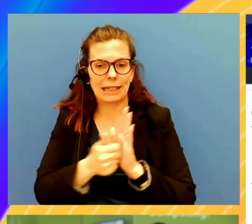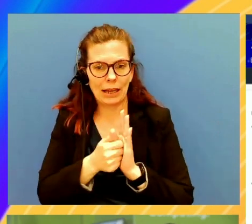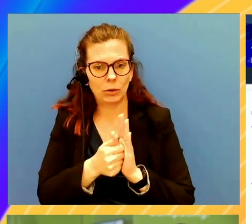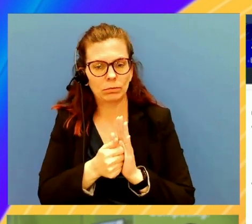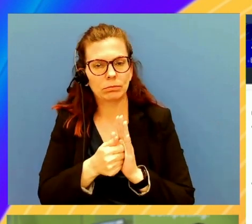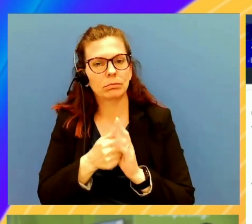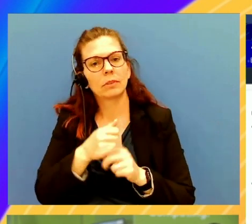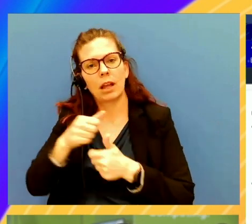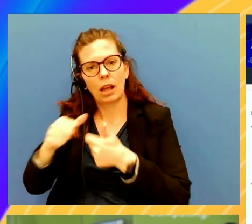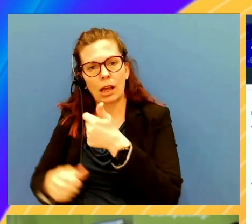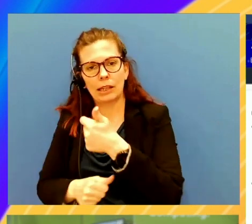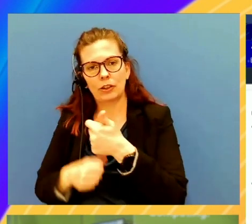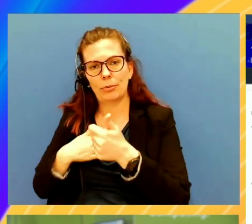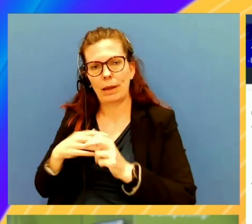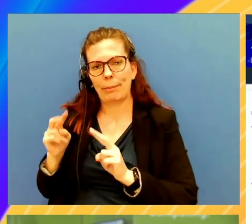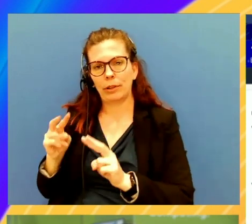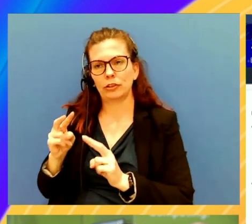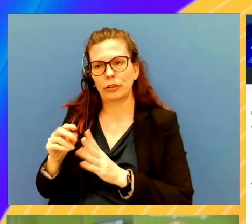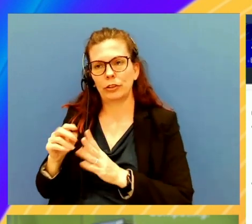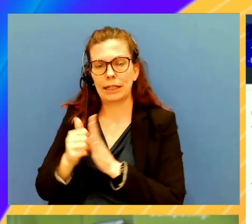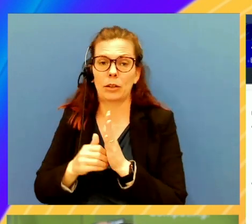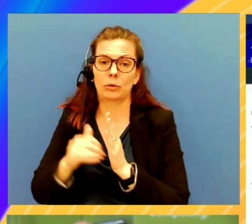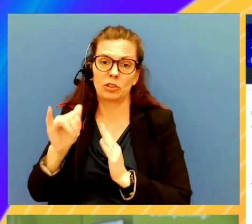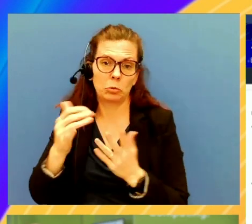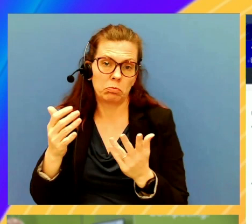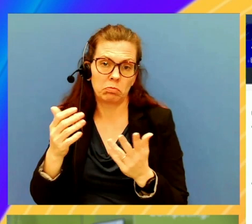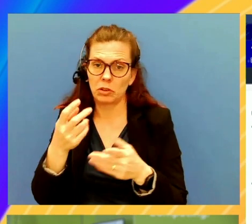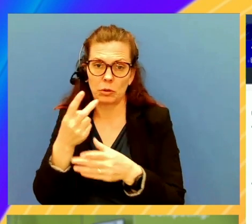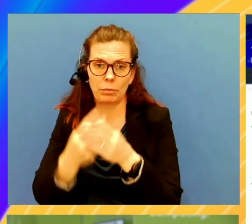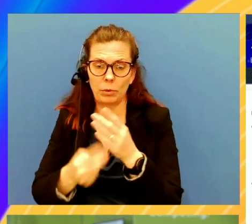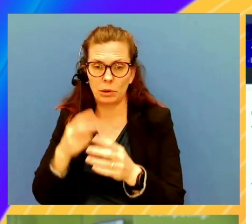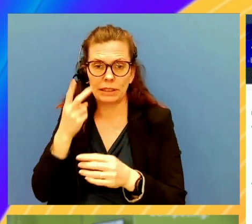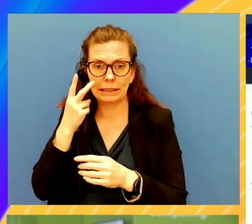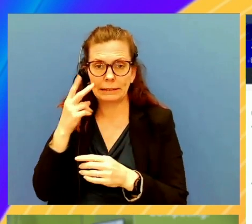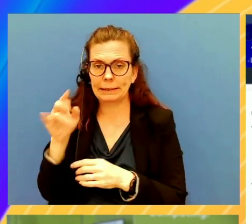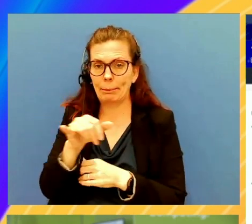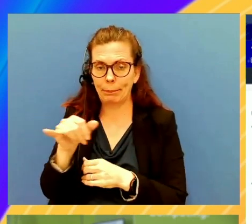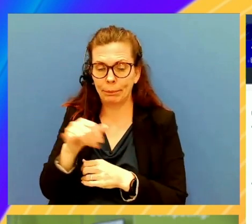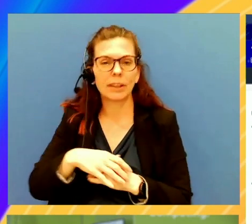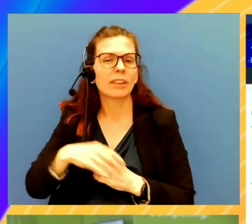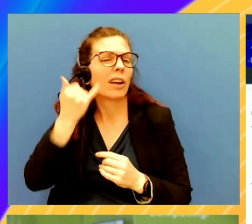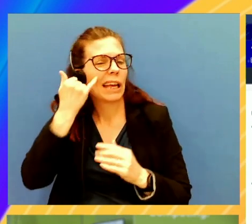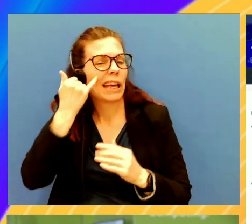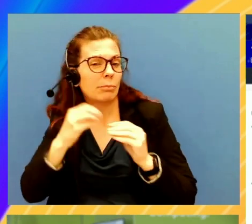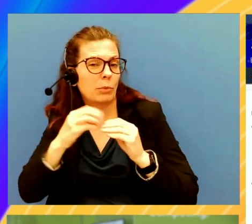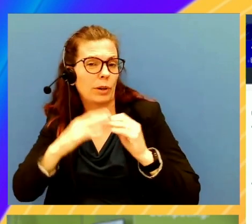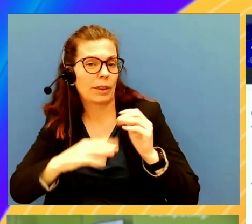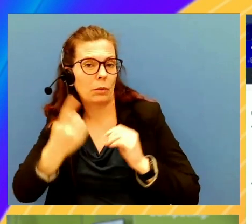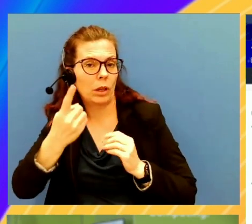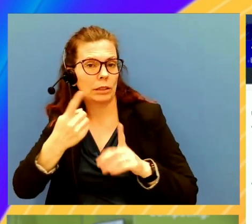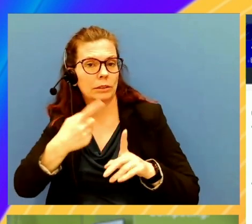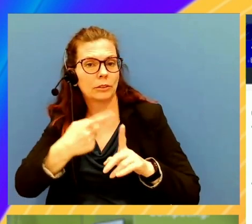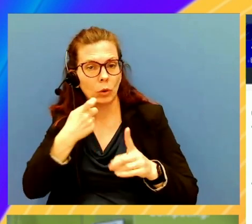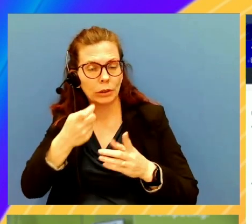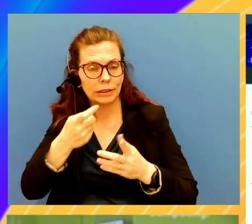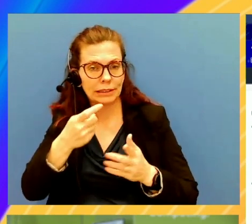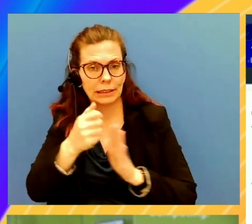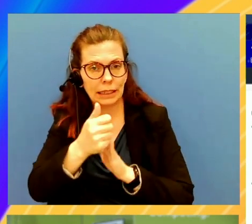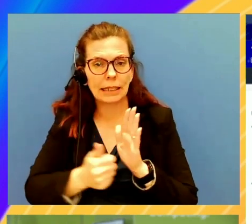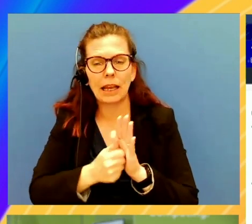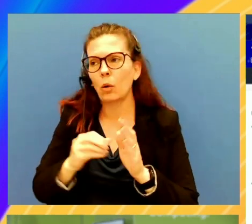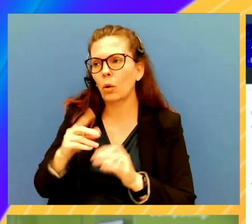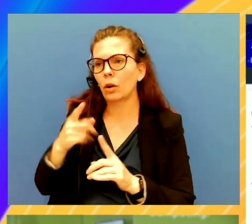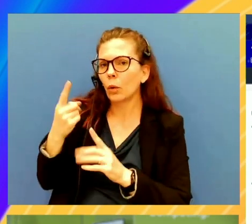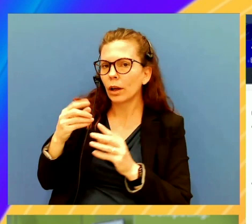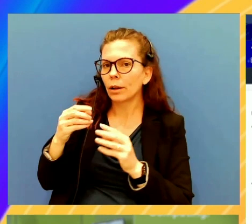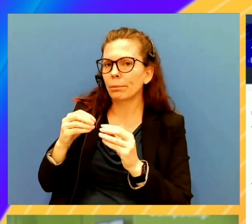monitoring account as well. So if you have, like, more than one source accounts or, like, an application is hosted